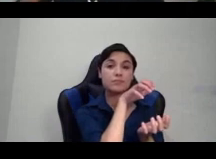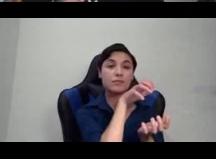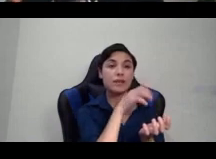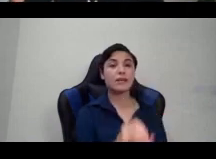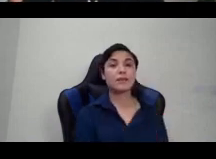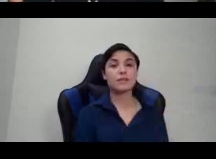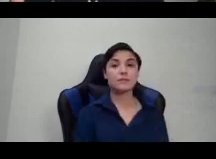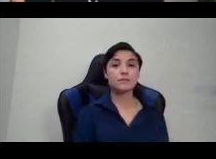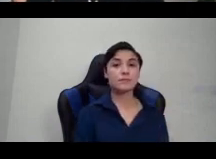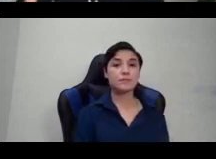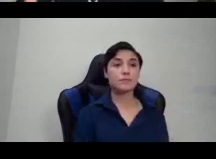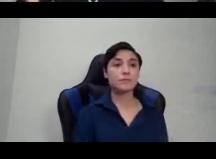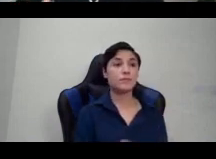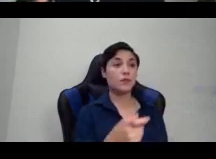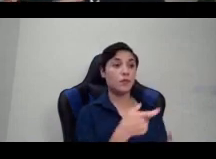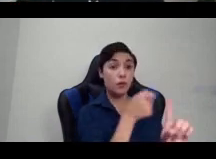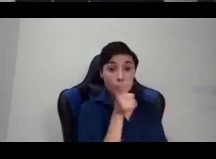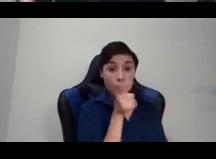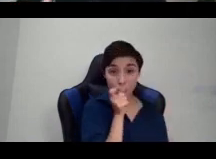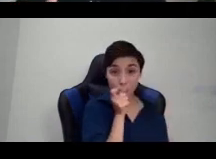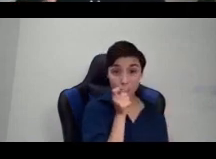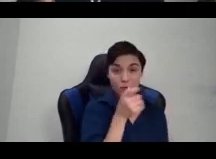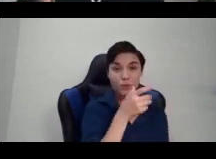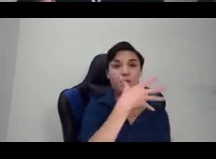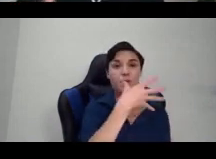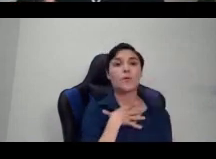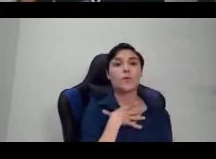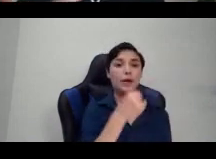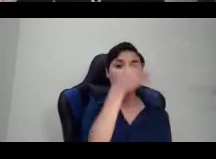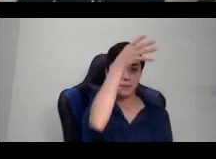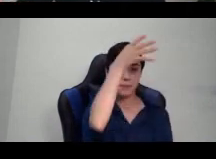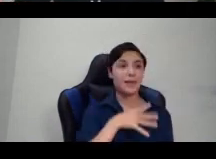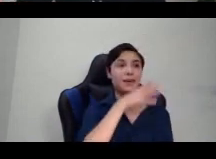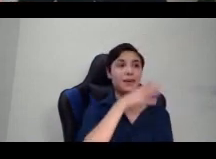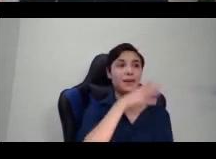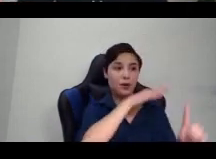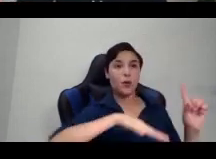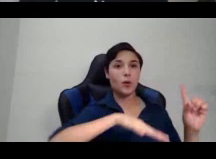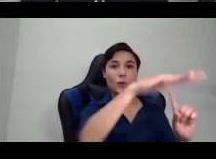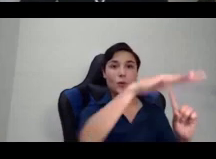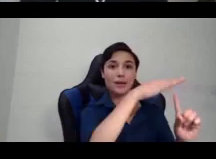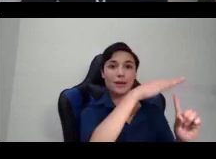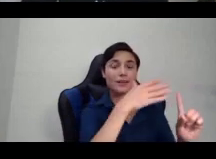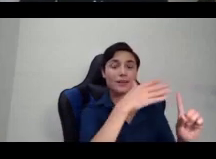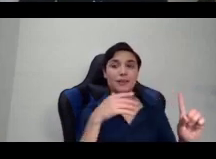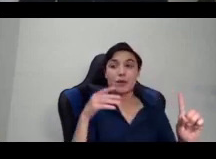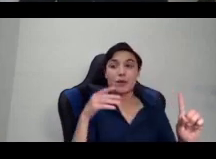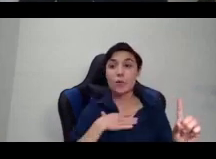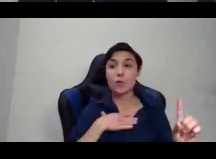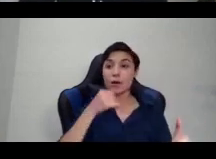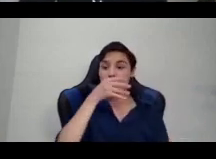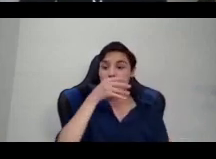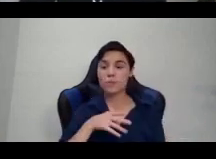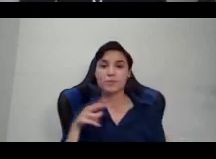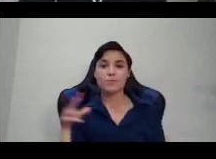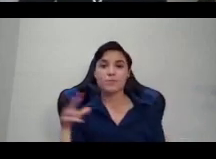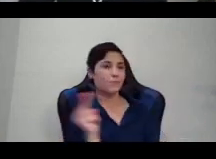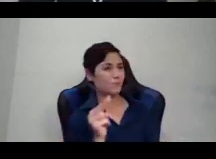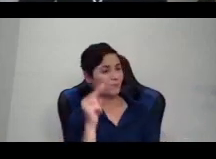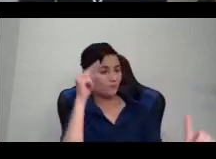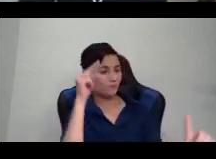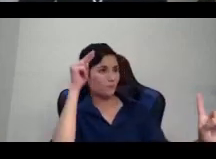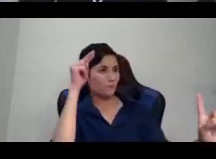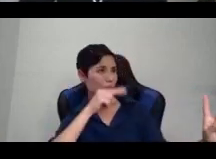men around them. Because supposedly they were too beautiful when having their hair unwrapped. And so